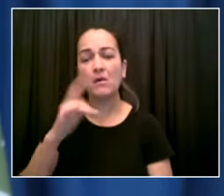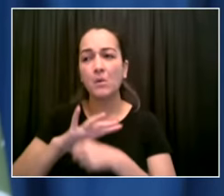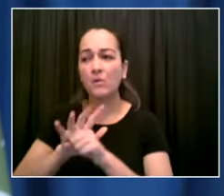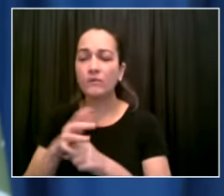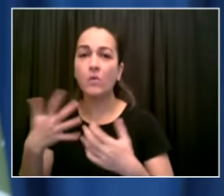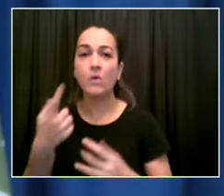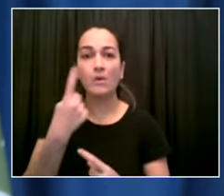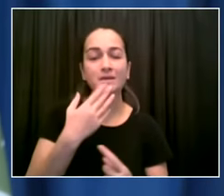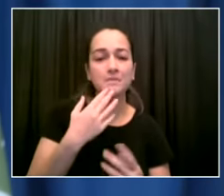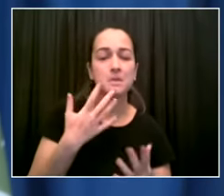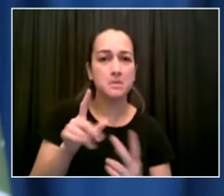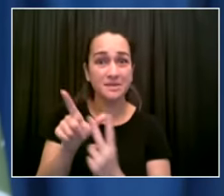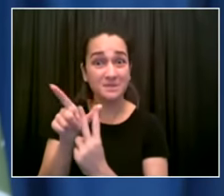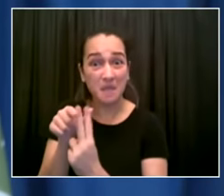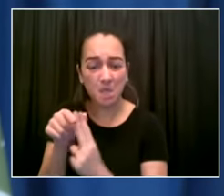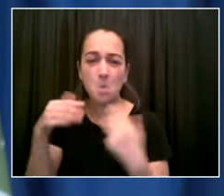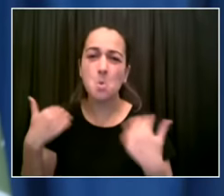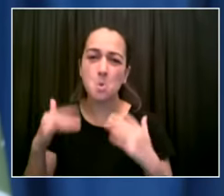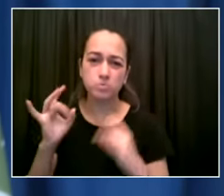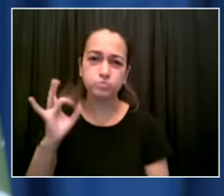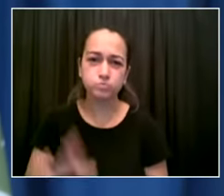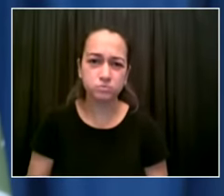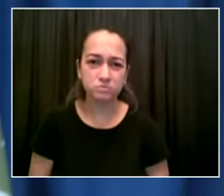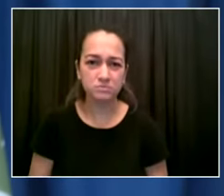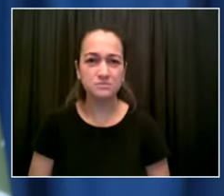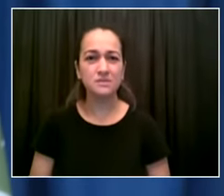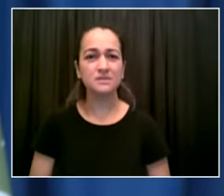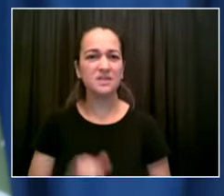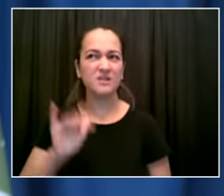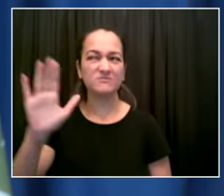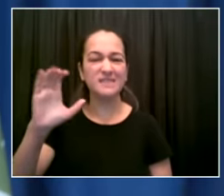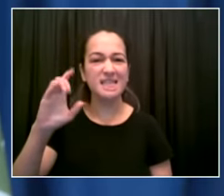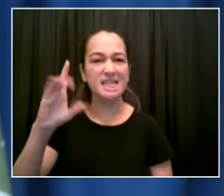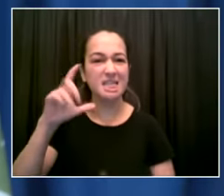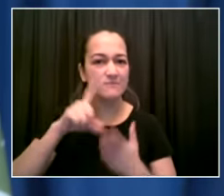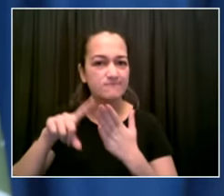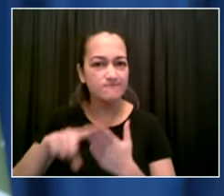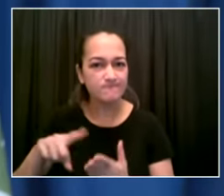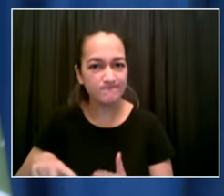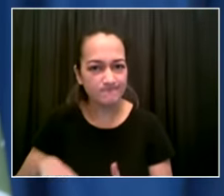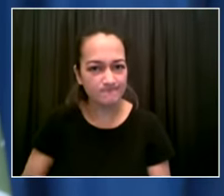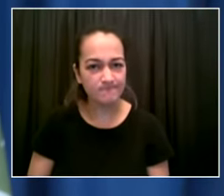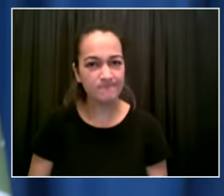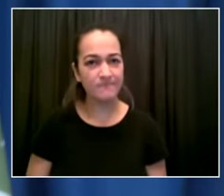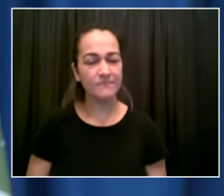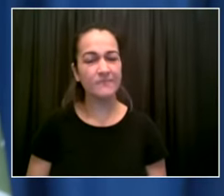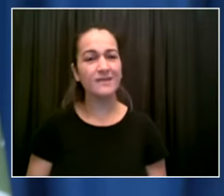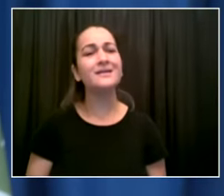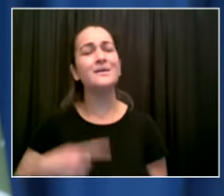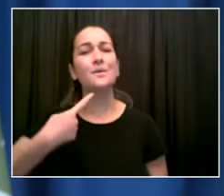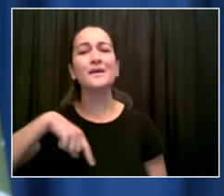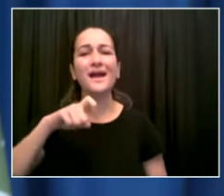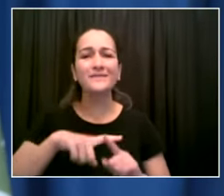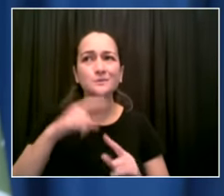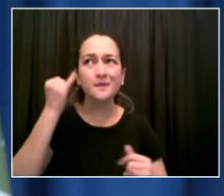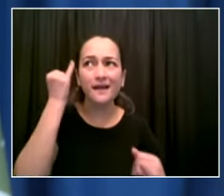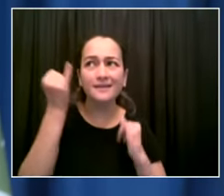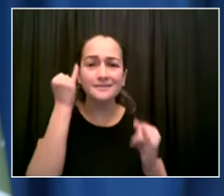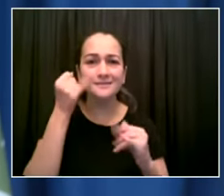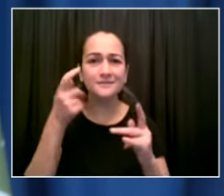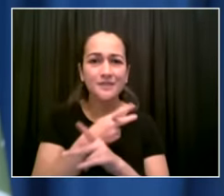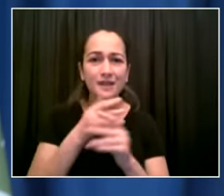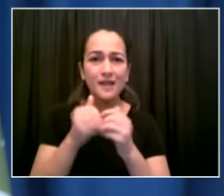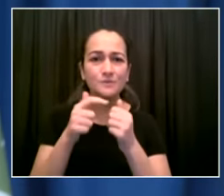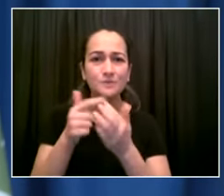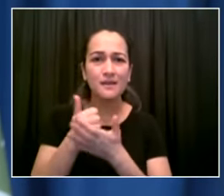we have set up people as bowling pins and the bowling ball was this virus and it seemed as if there was a